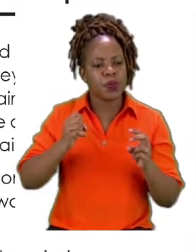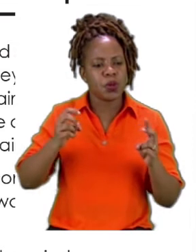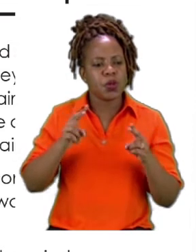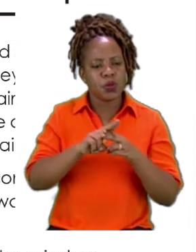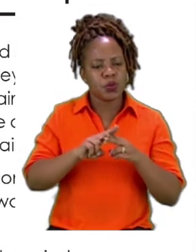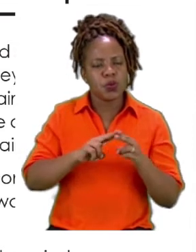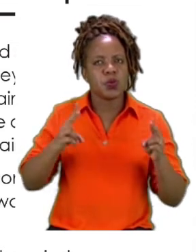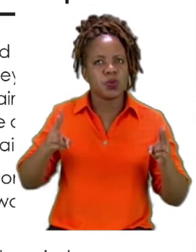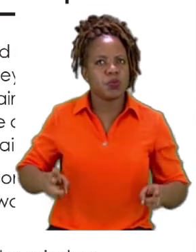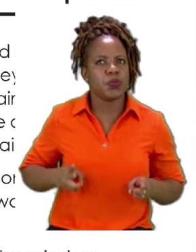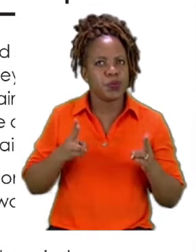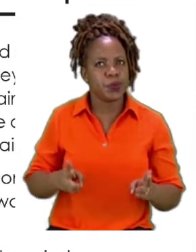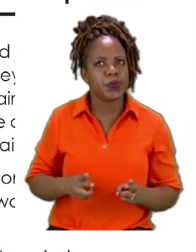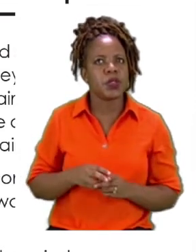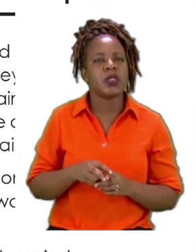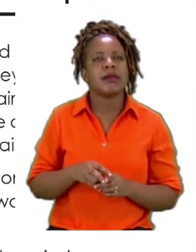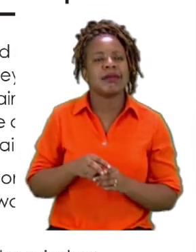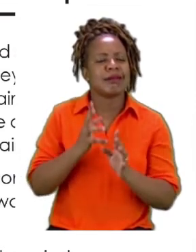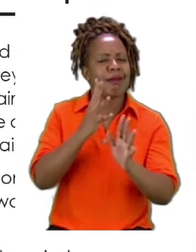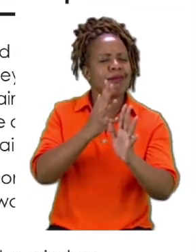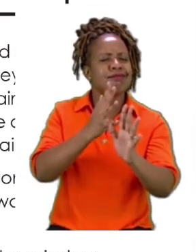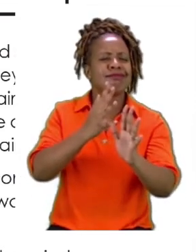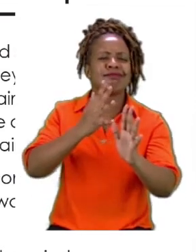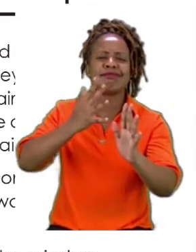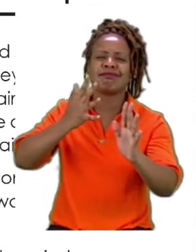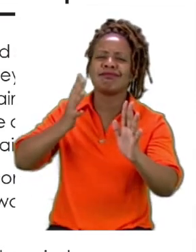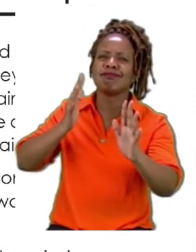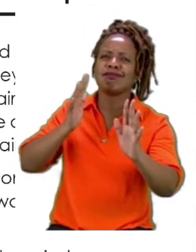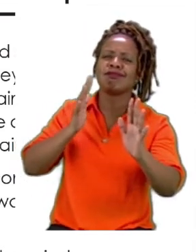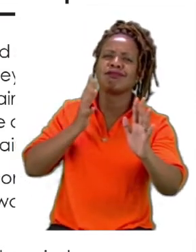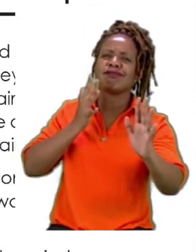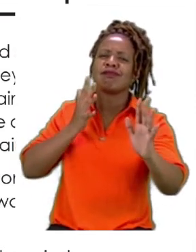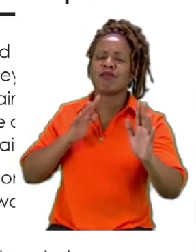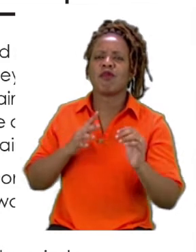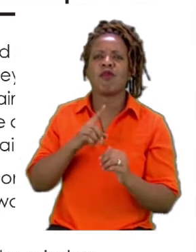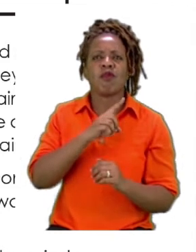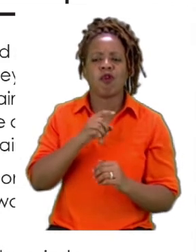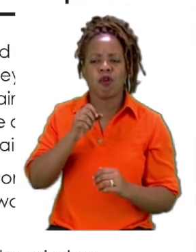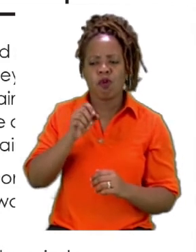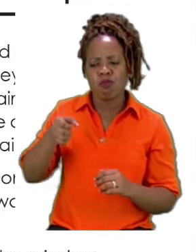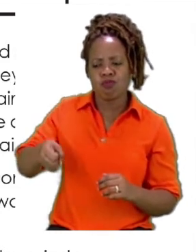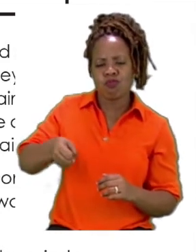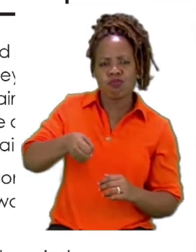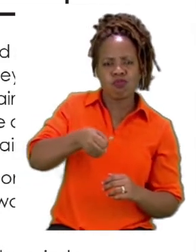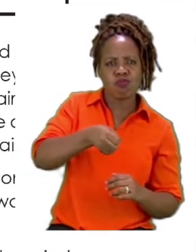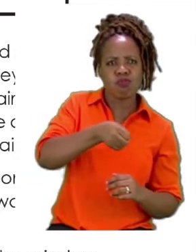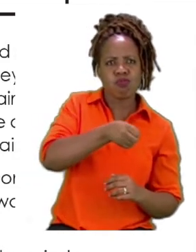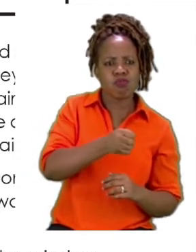a long queue to have their luggage booked in by the attendant.